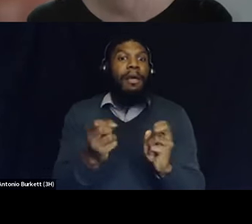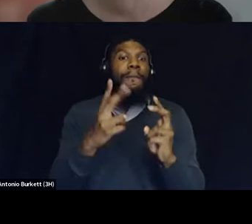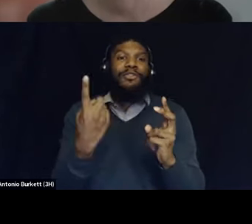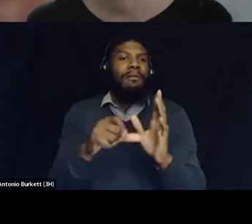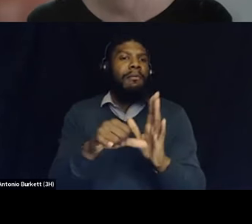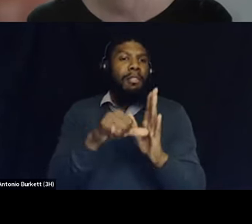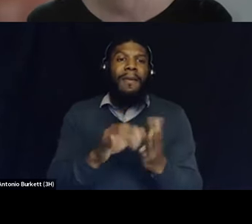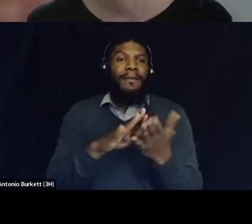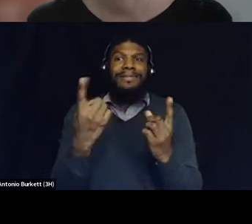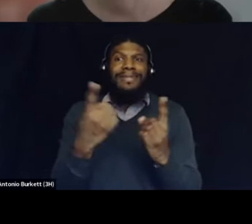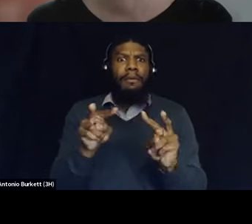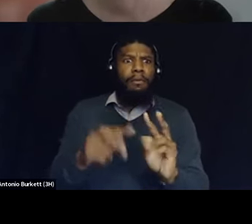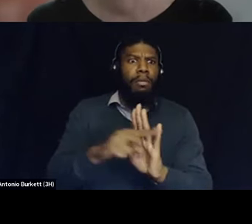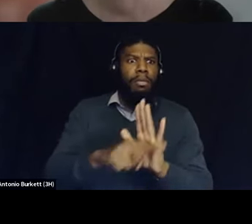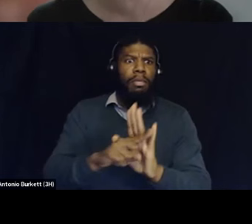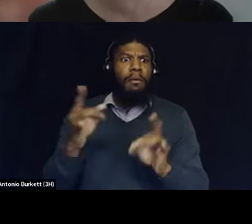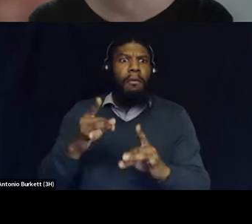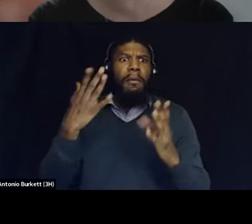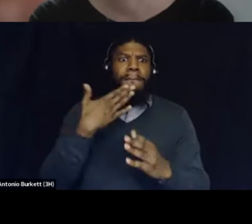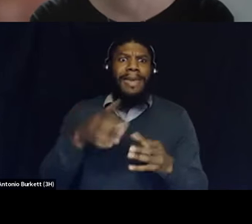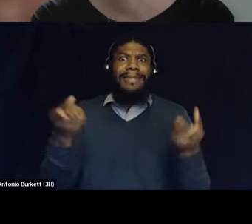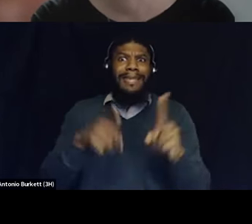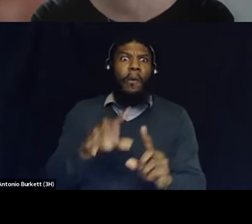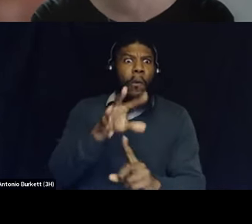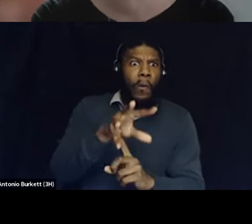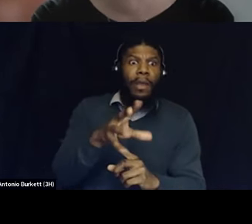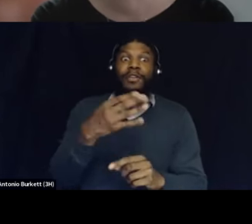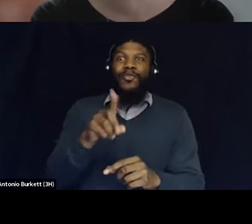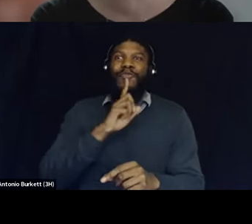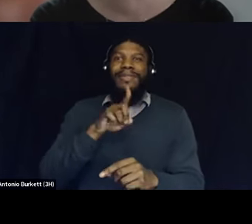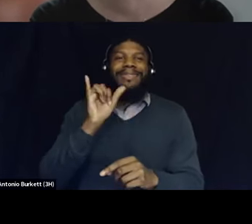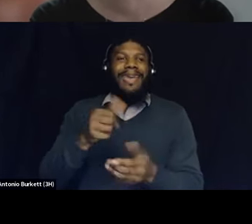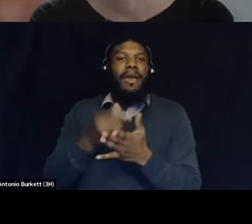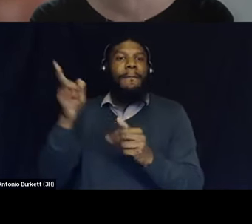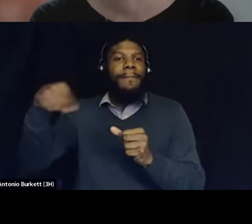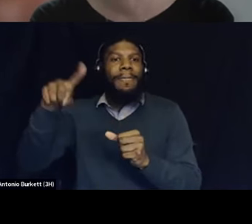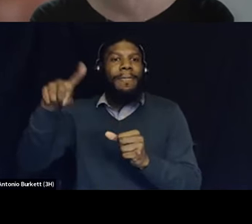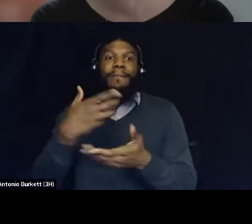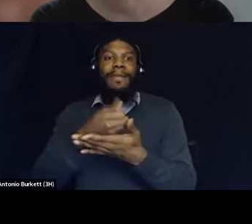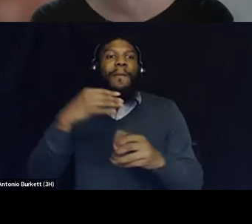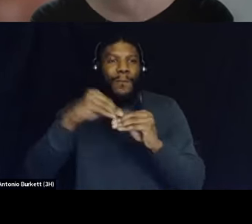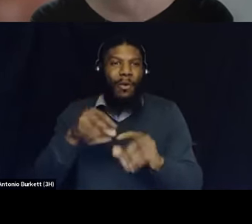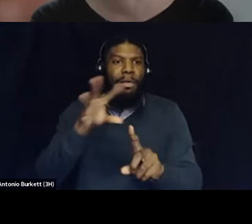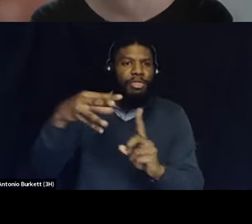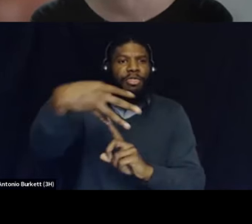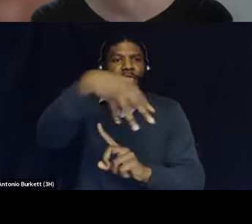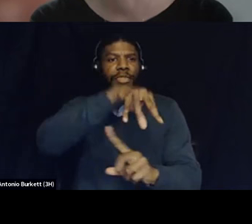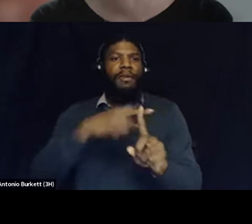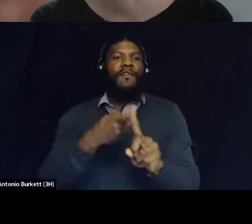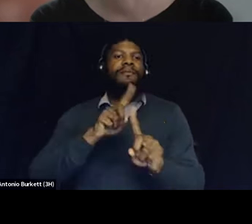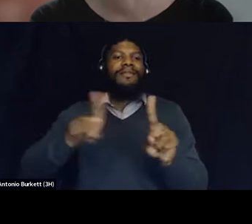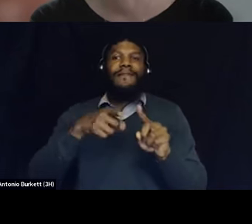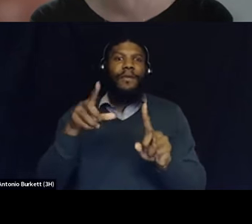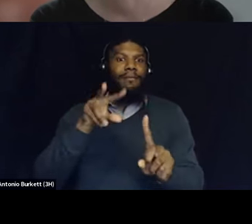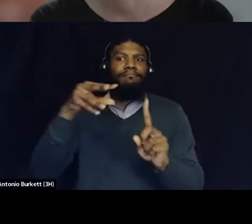them to do is to get footage from different angles to further surveillance us this is not something that's